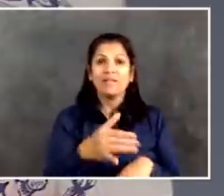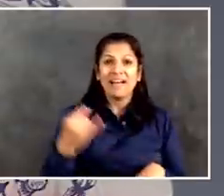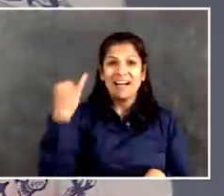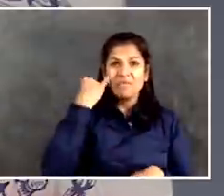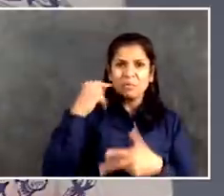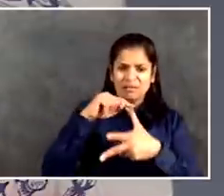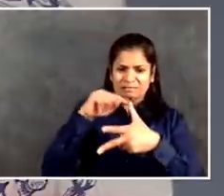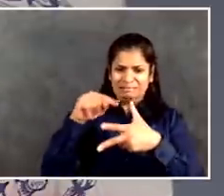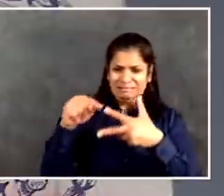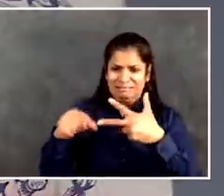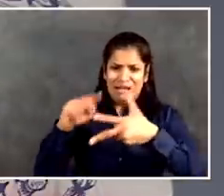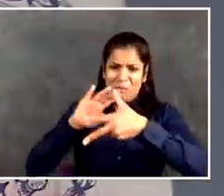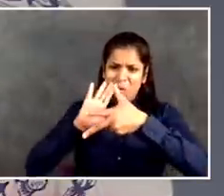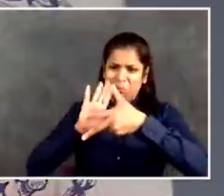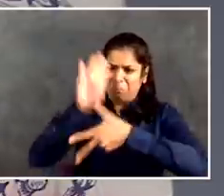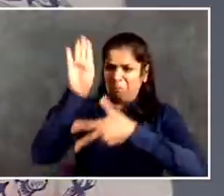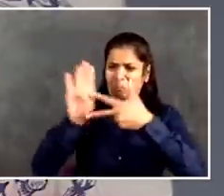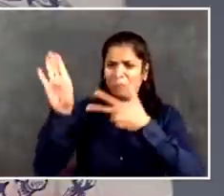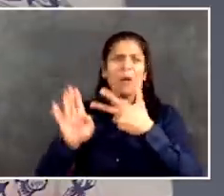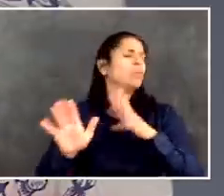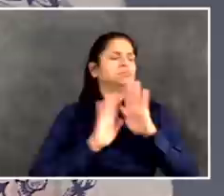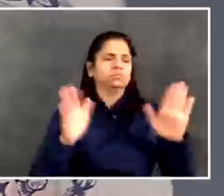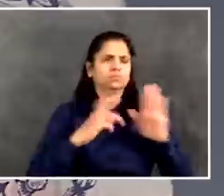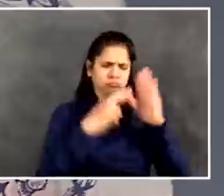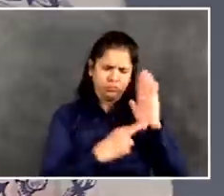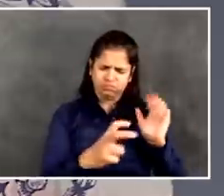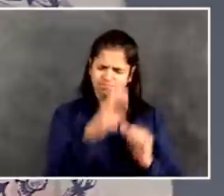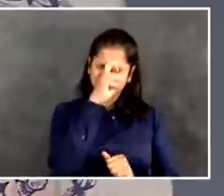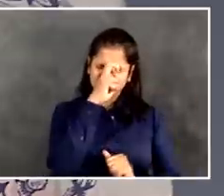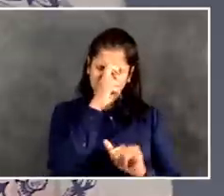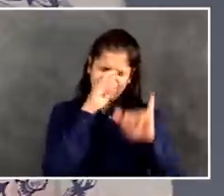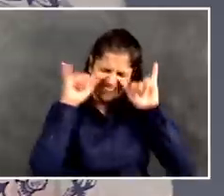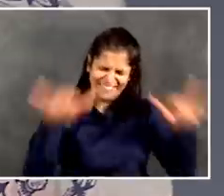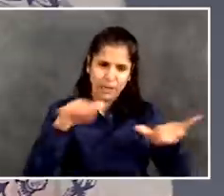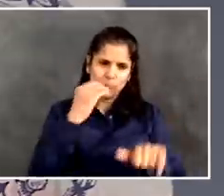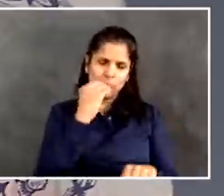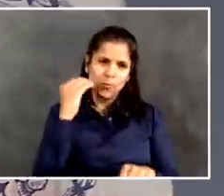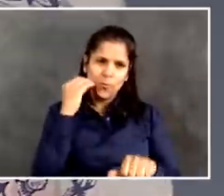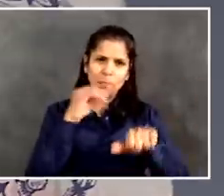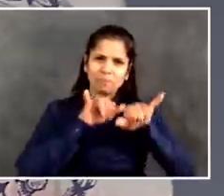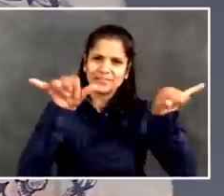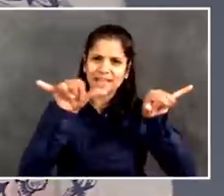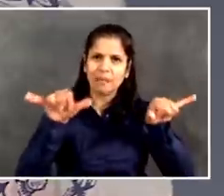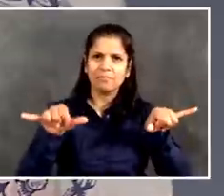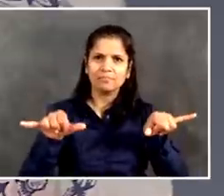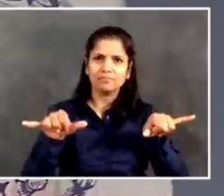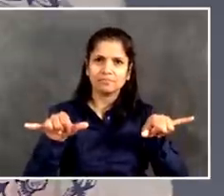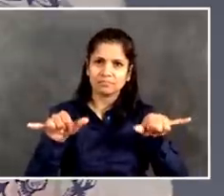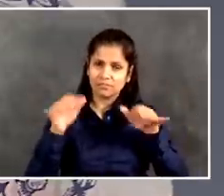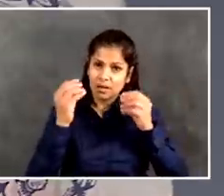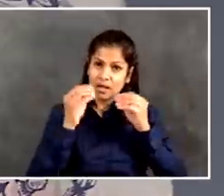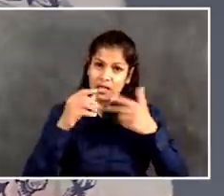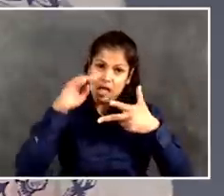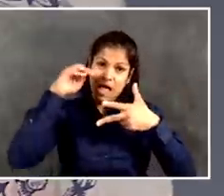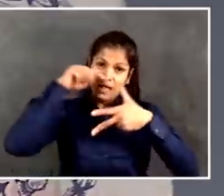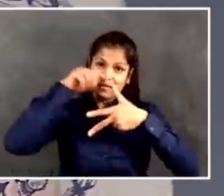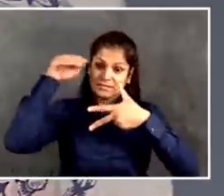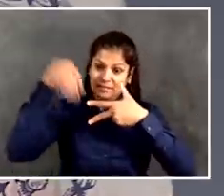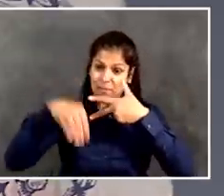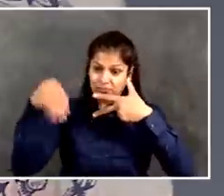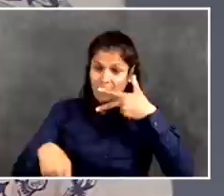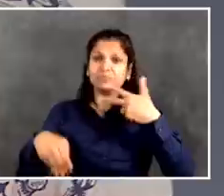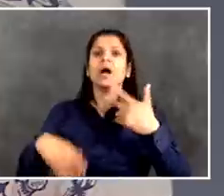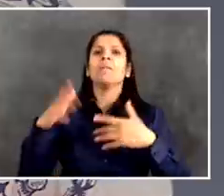standards because the reason that we've seen the progress we've seen is because the standards were tight and people lived by them.